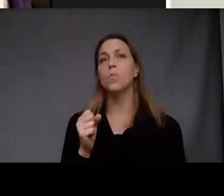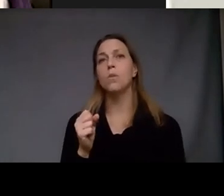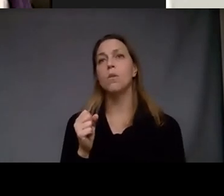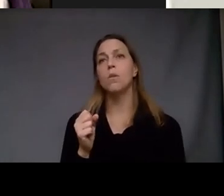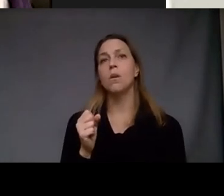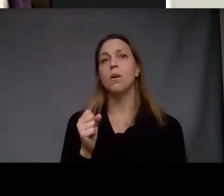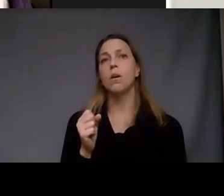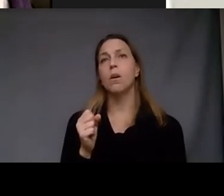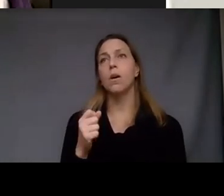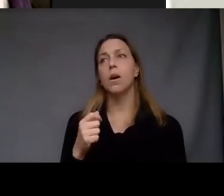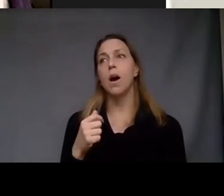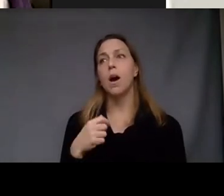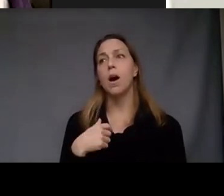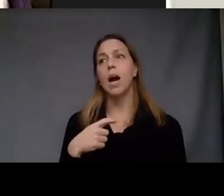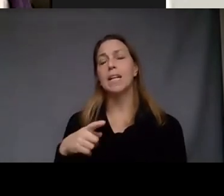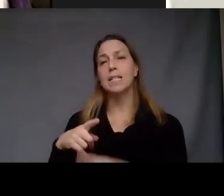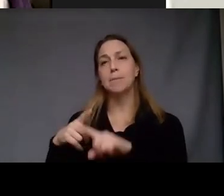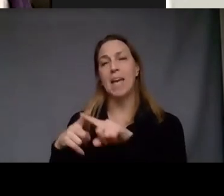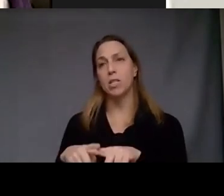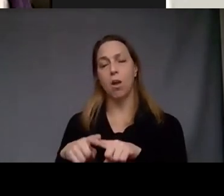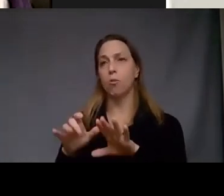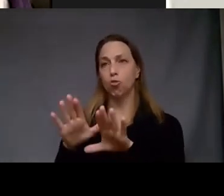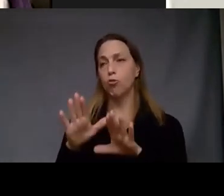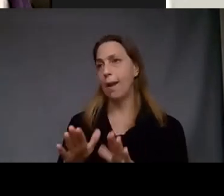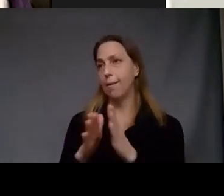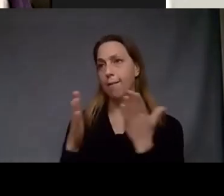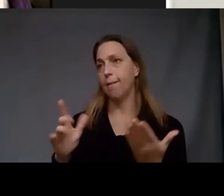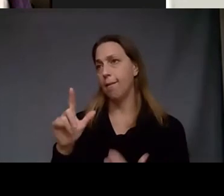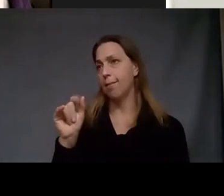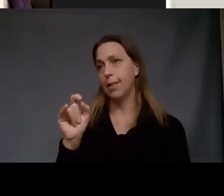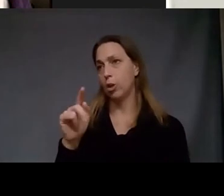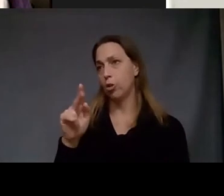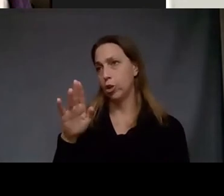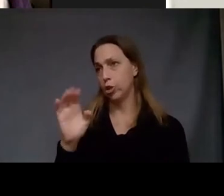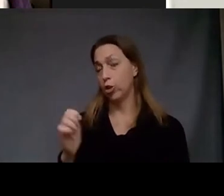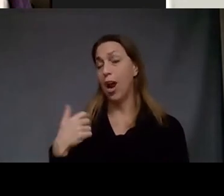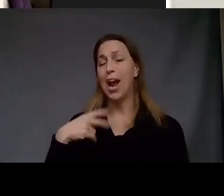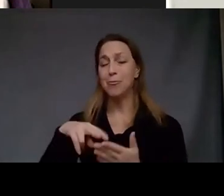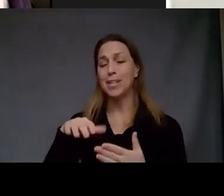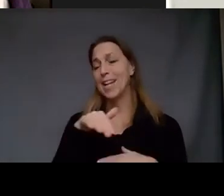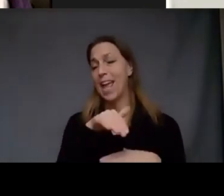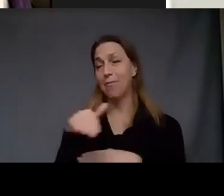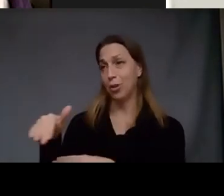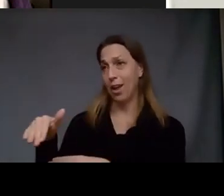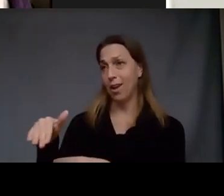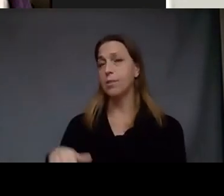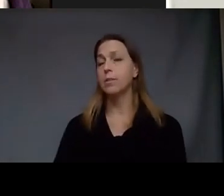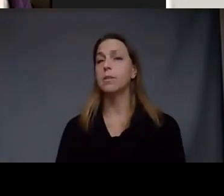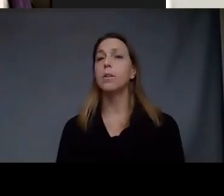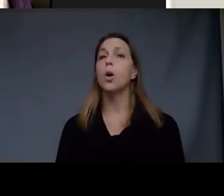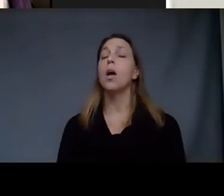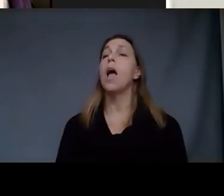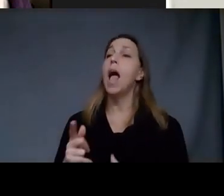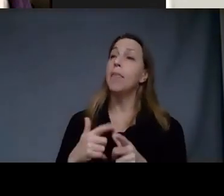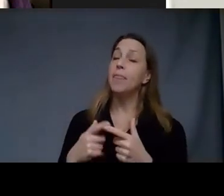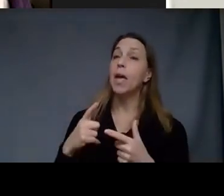I'm very dependent on great literature which I read every night and when I paint